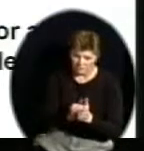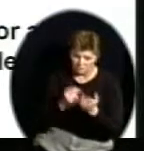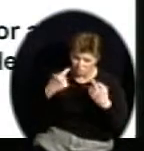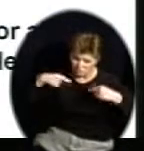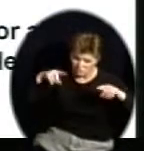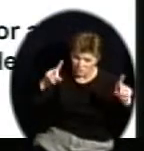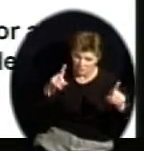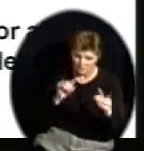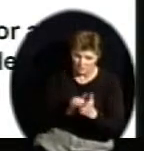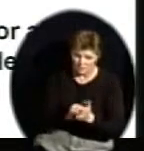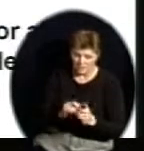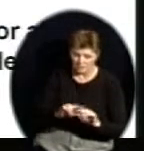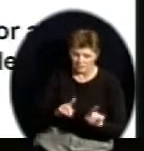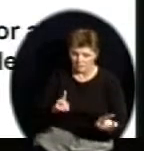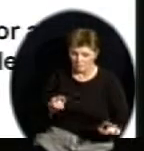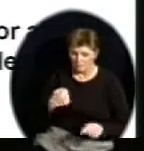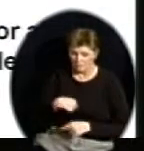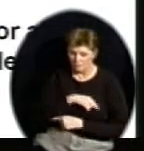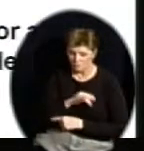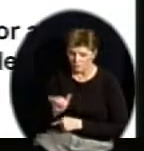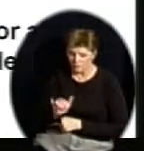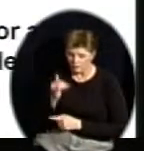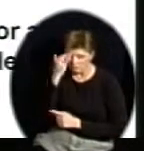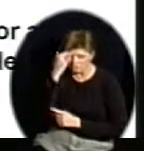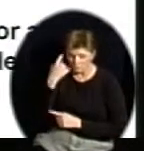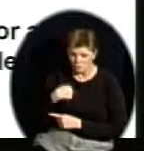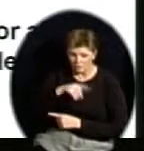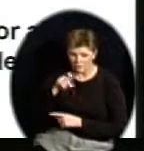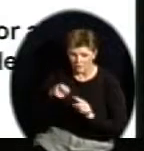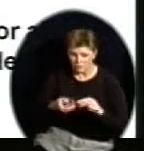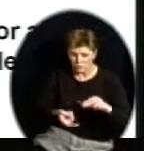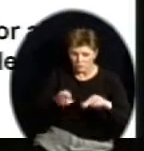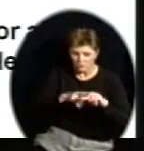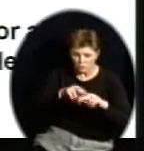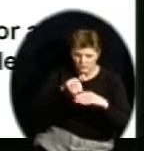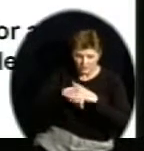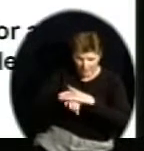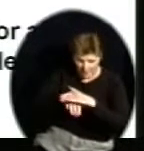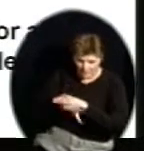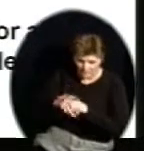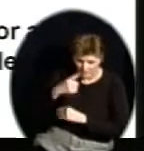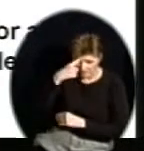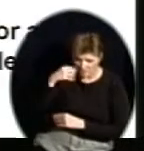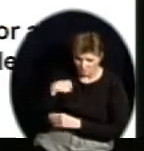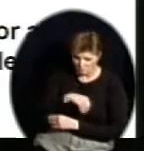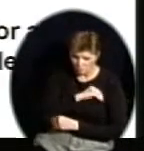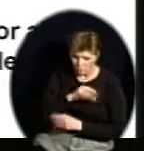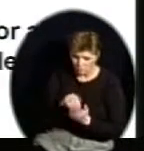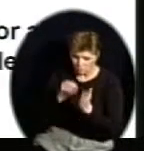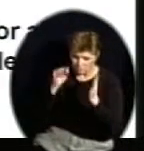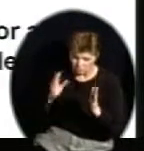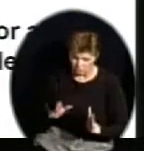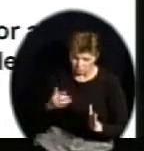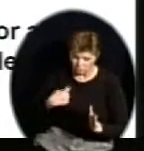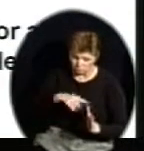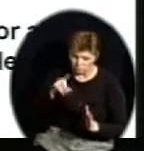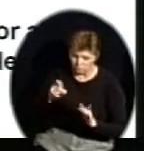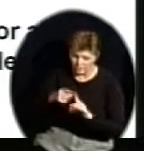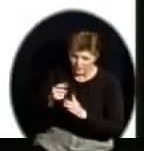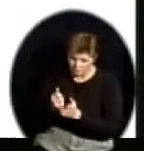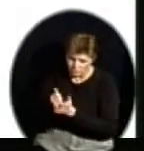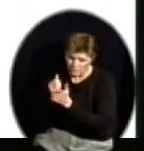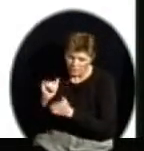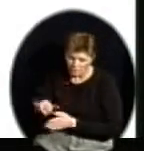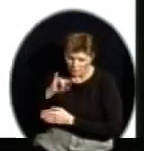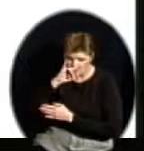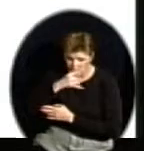we know we have to increase access for students in the middle and at the top for advanced and accelerated coursework. We have much work ahead of us. And we wanted to